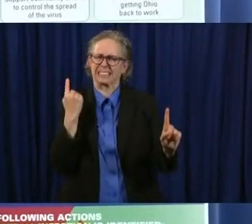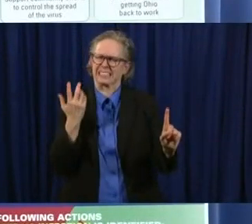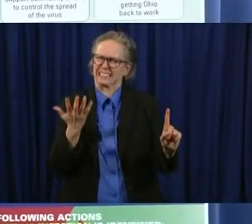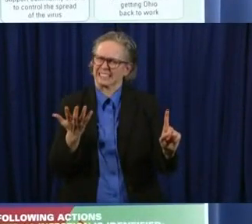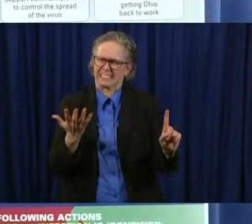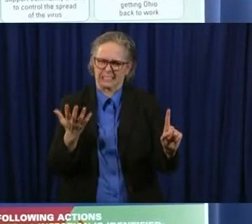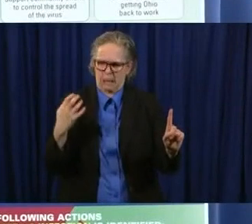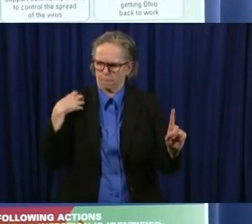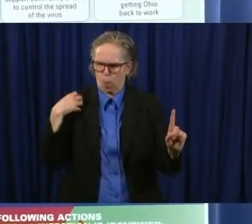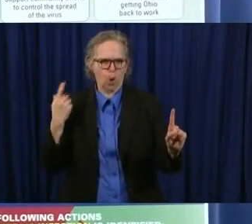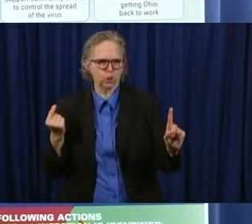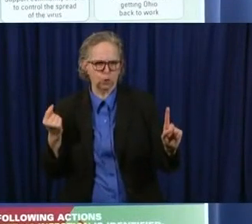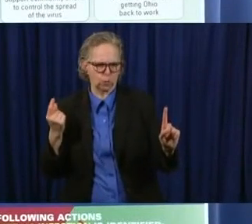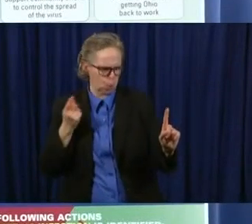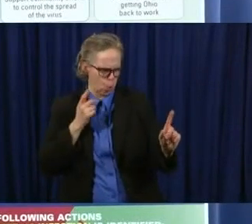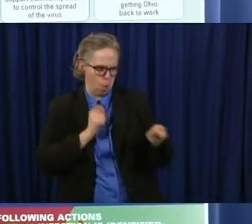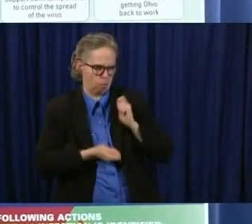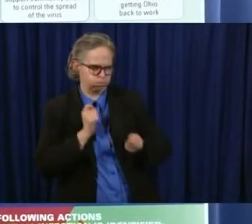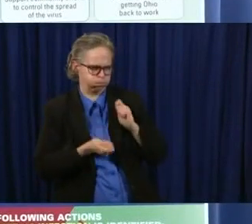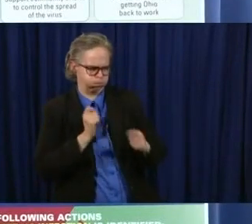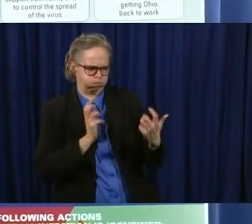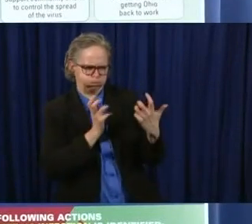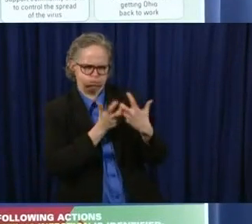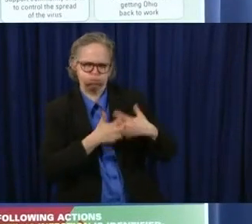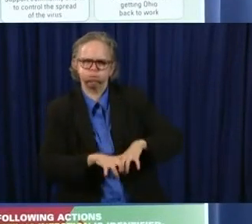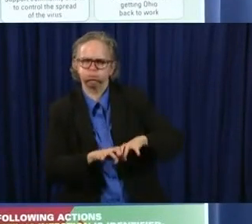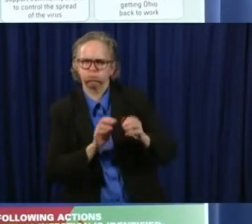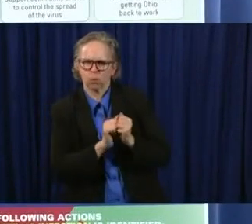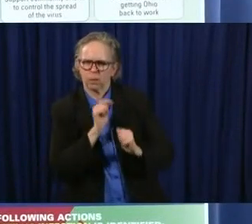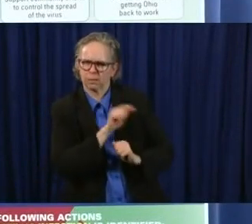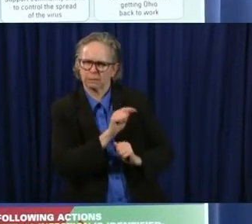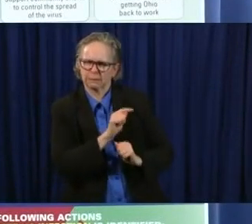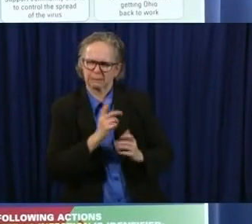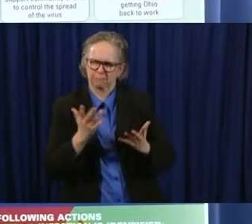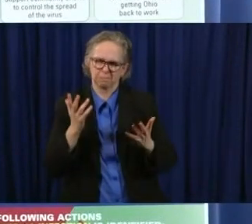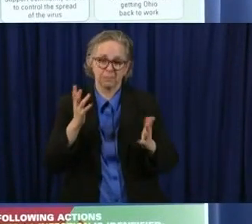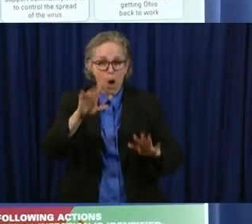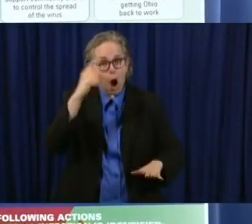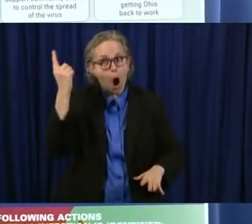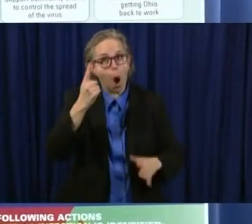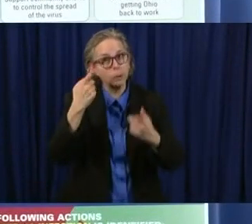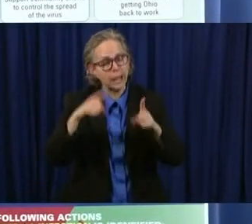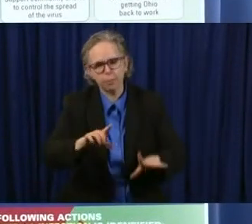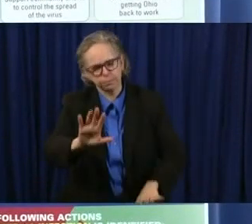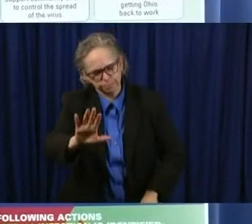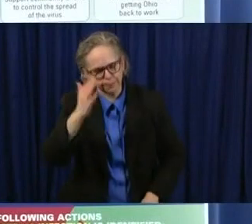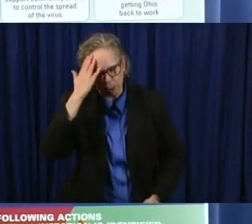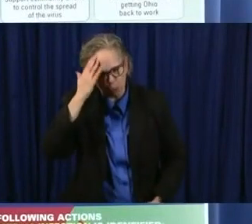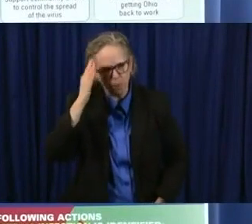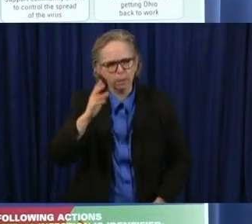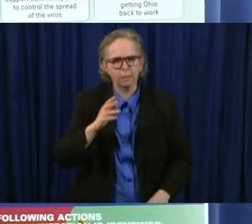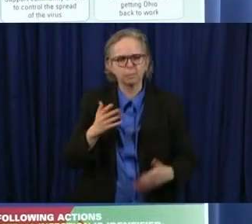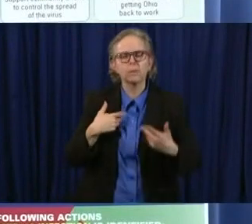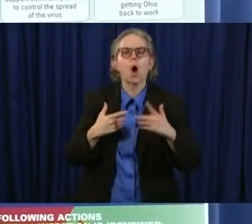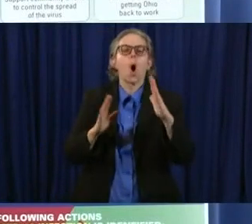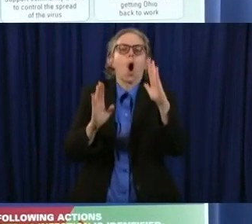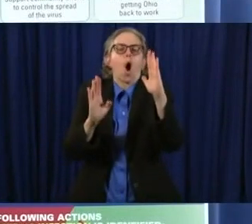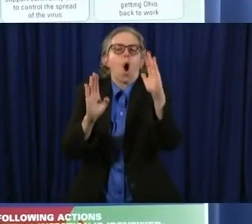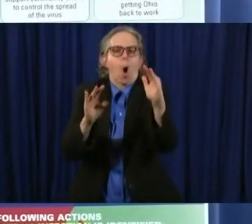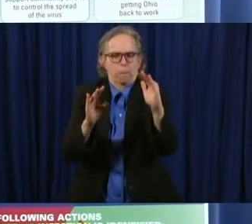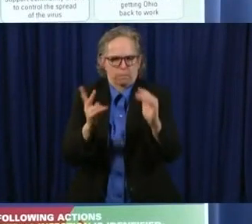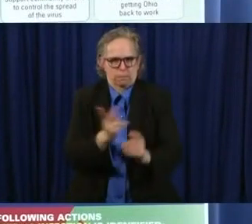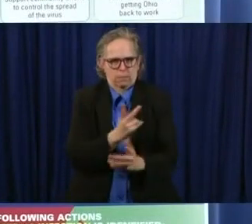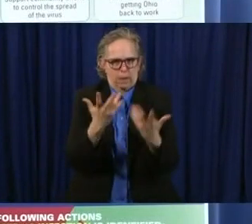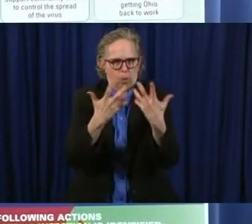out we know that it doesn't things don't always get worked out but we would hope that you know that would be the first first thing that could